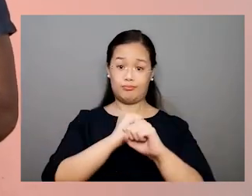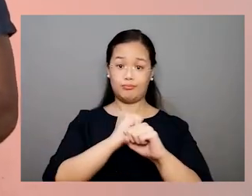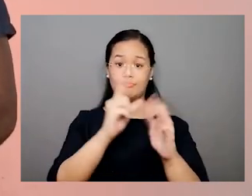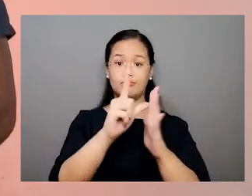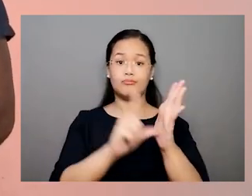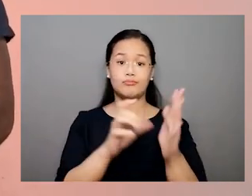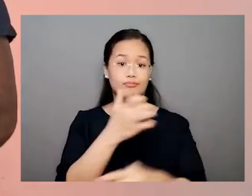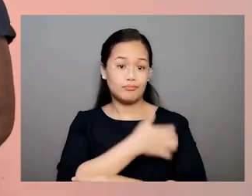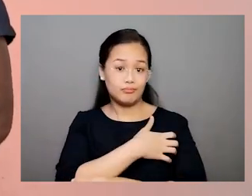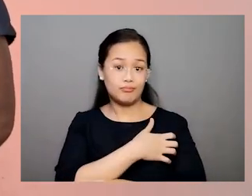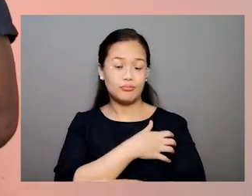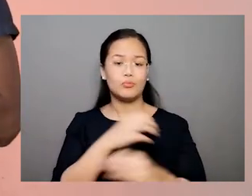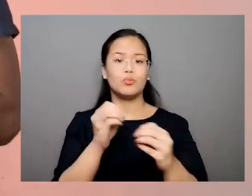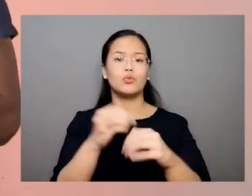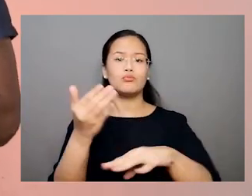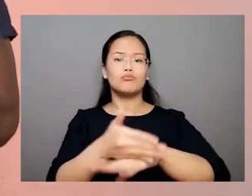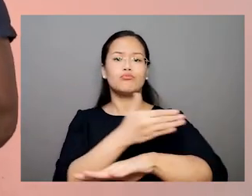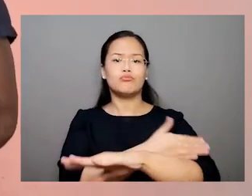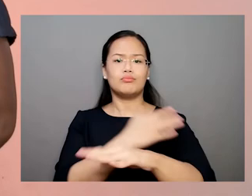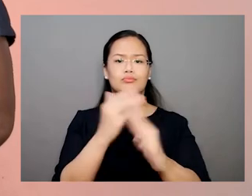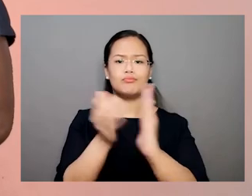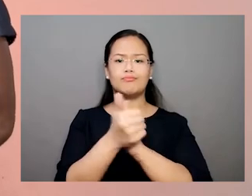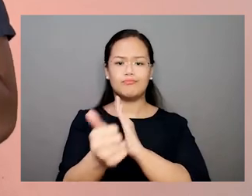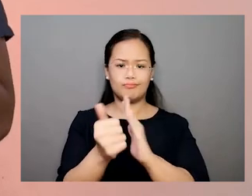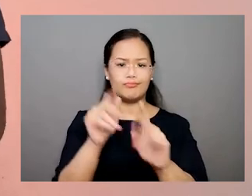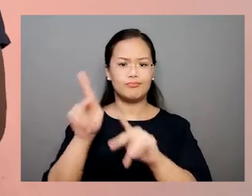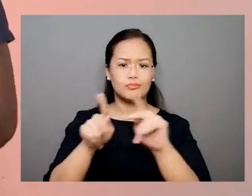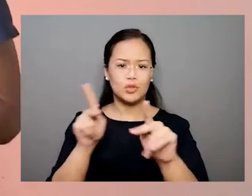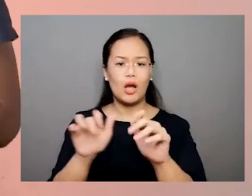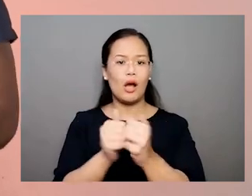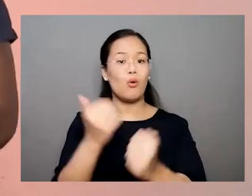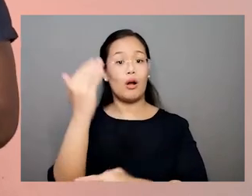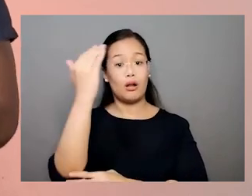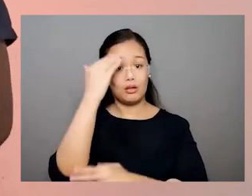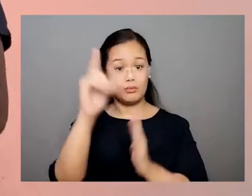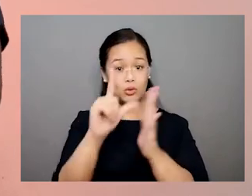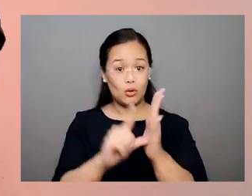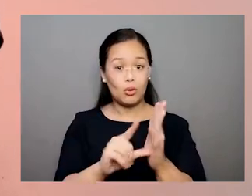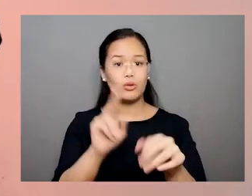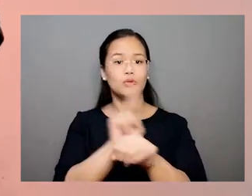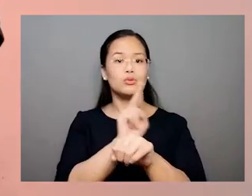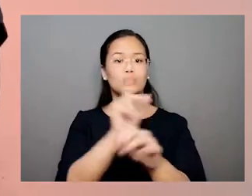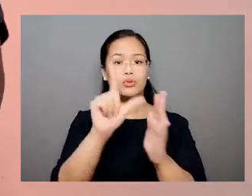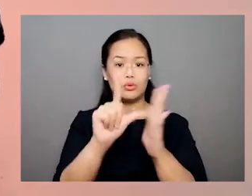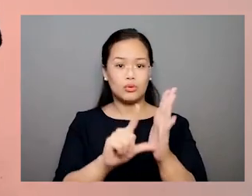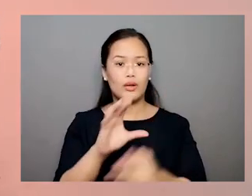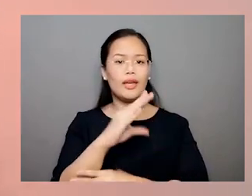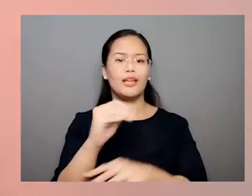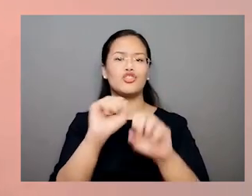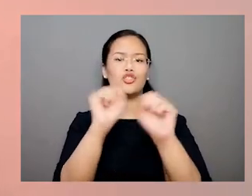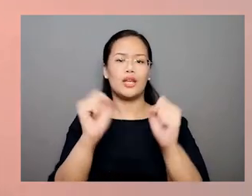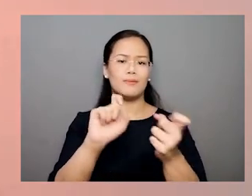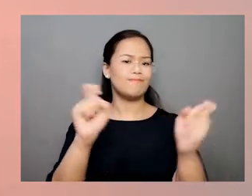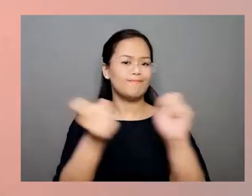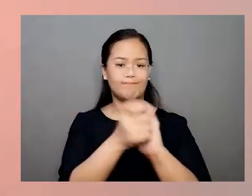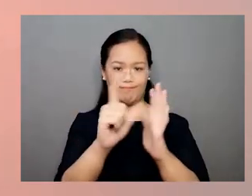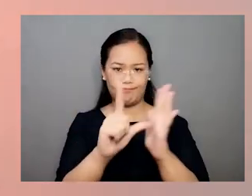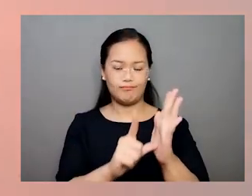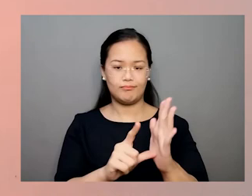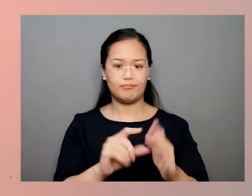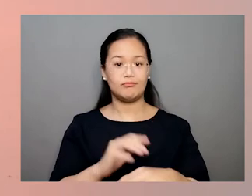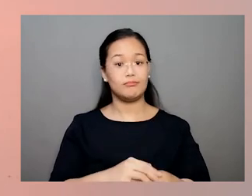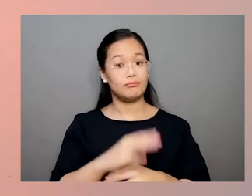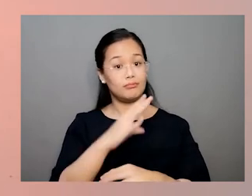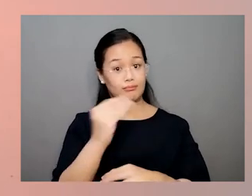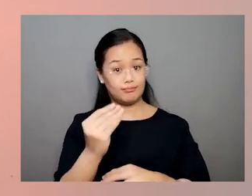legal empowerment programs enhance people's capacity to know the law, use the law, and shape the